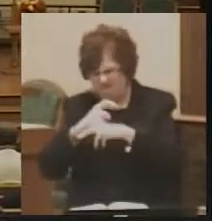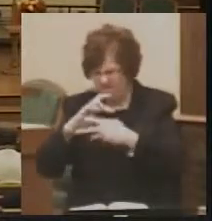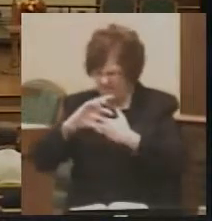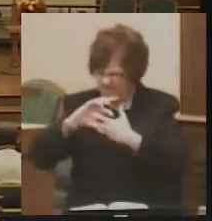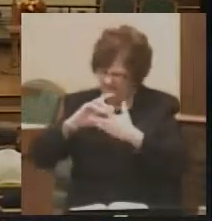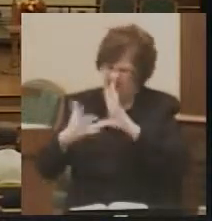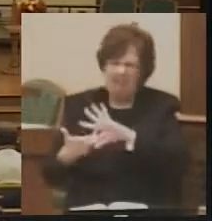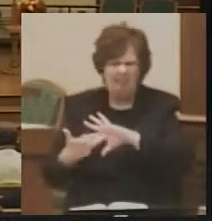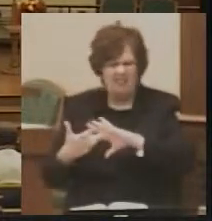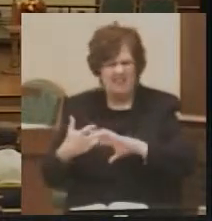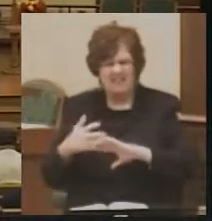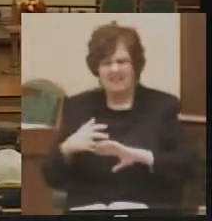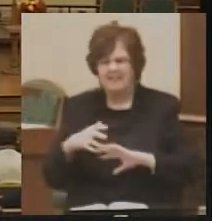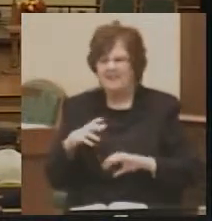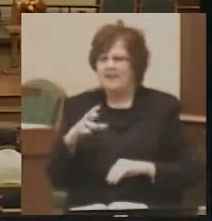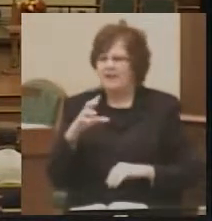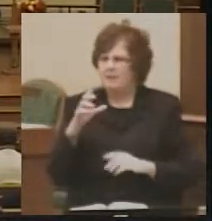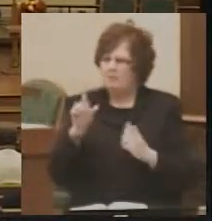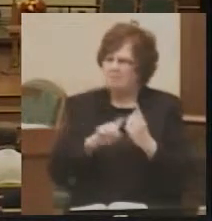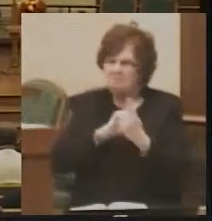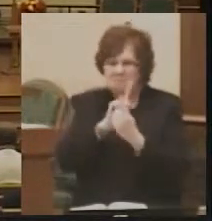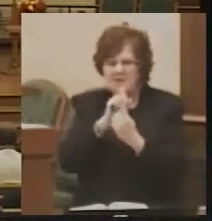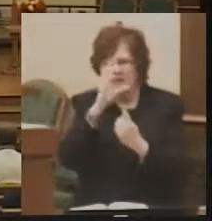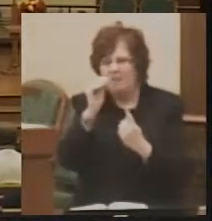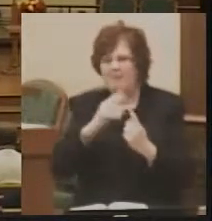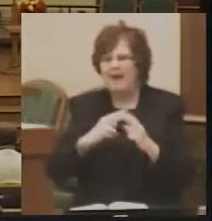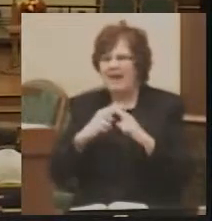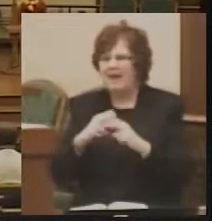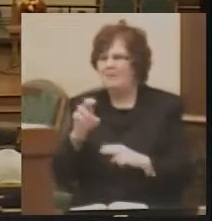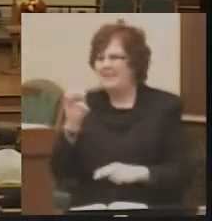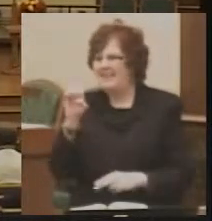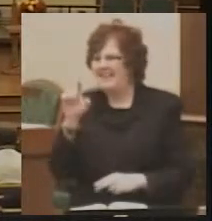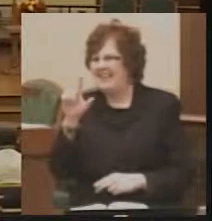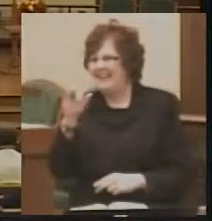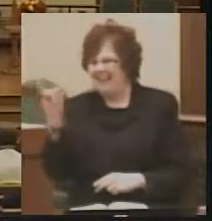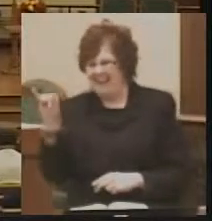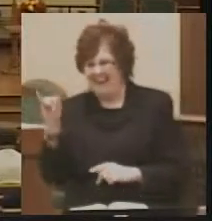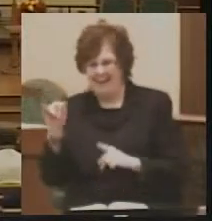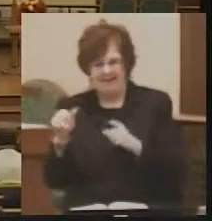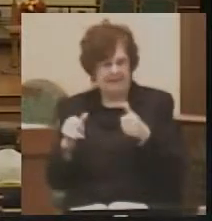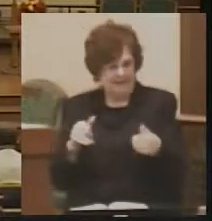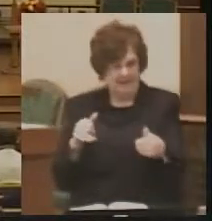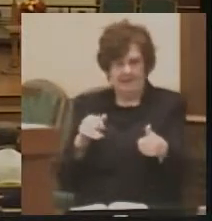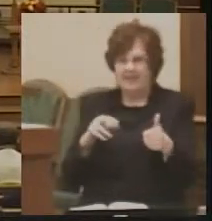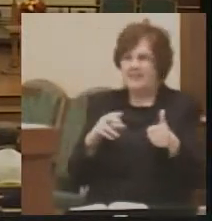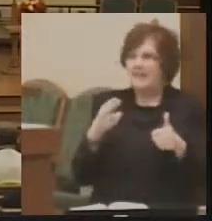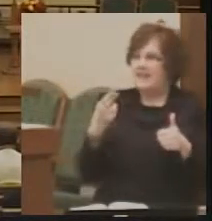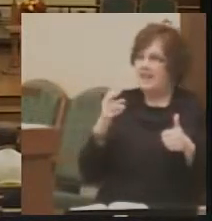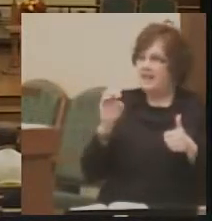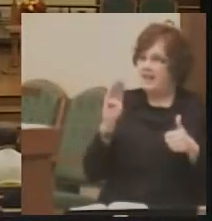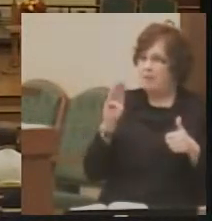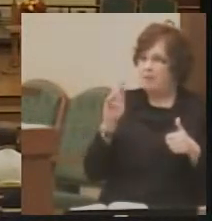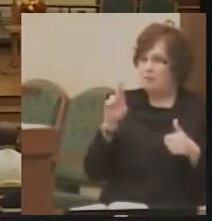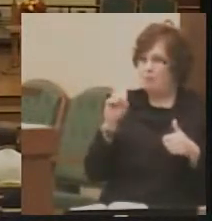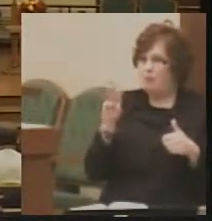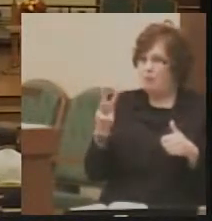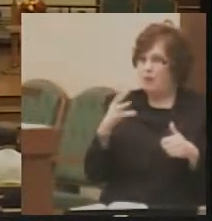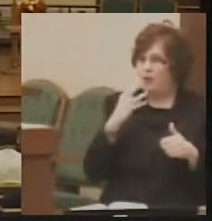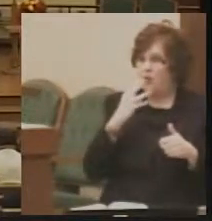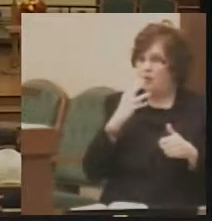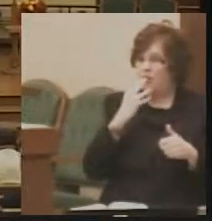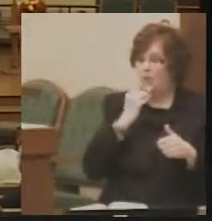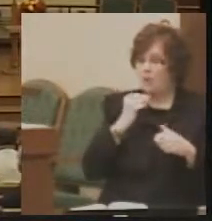We meet a man on a mission named Eli. Eli, which means in Hebrew, my God.